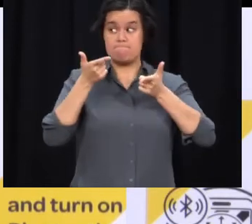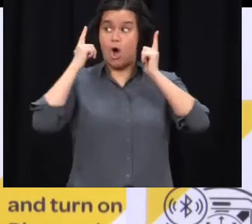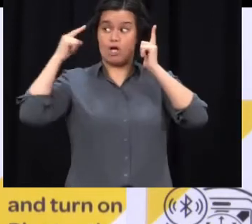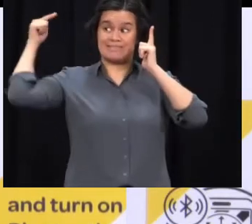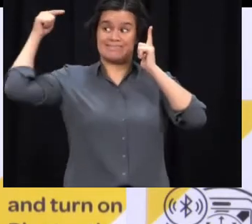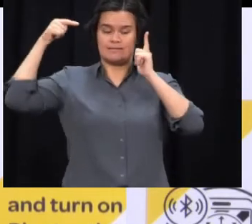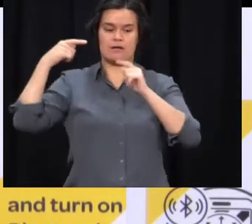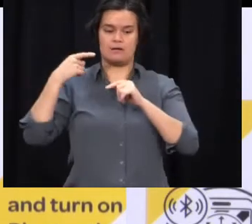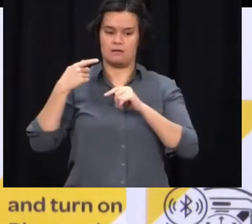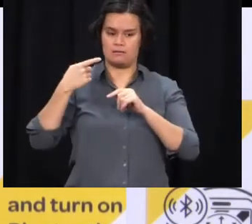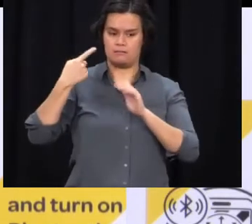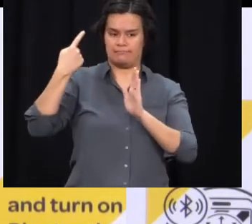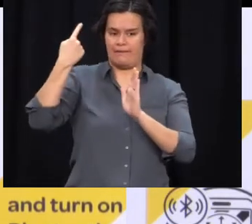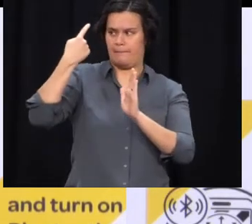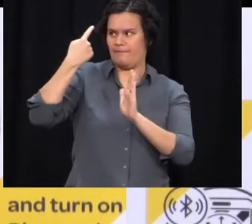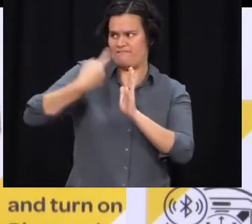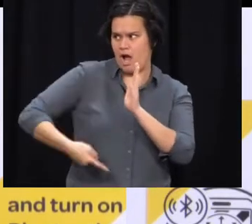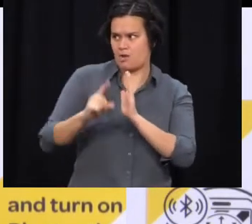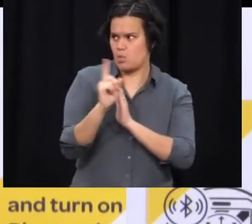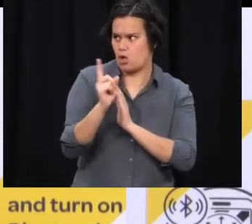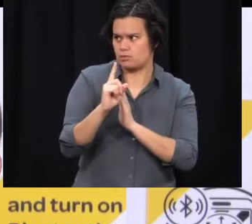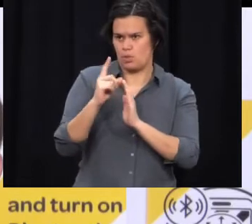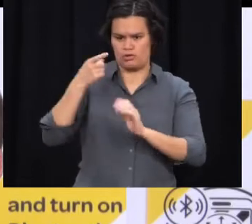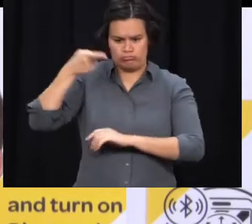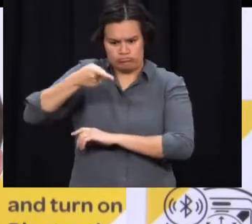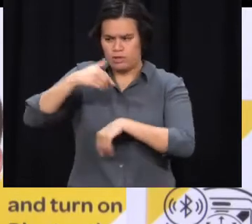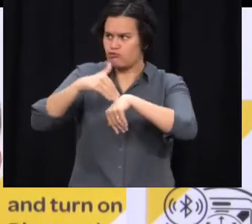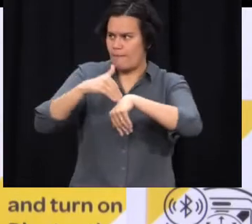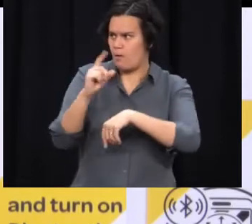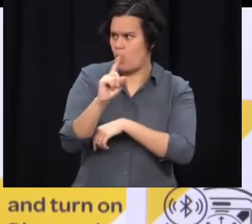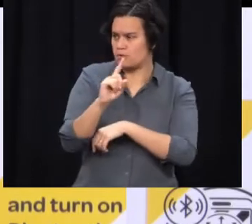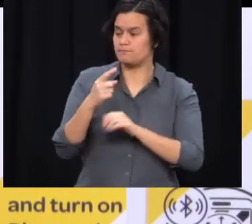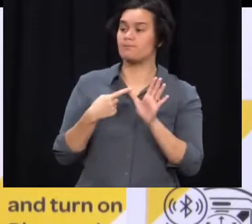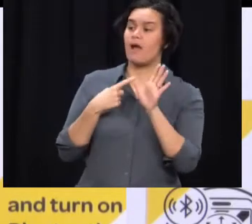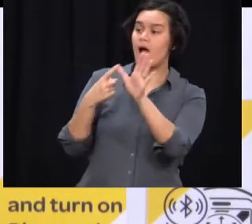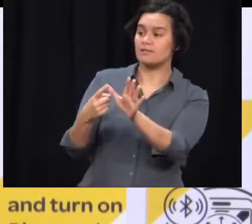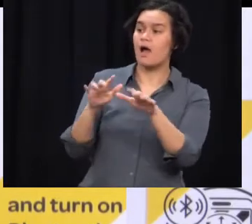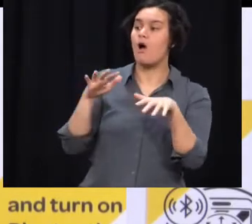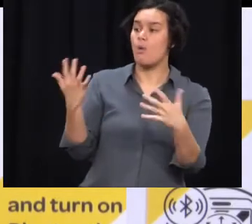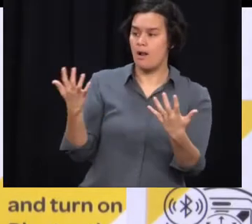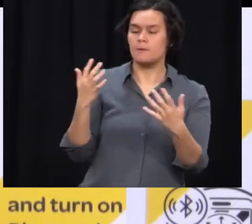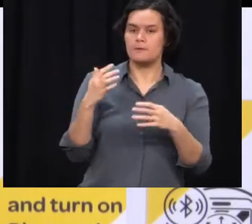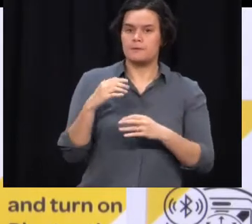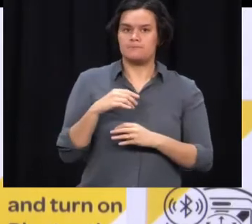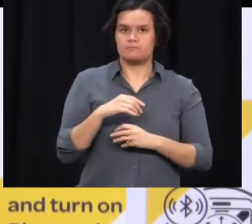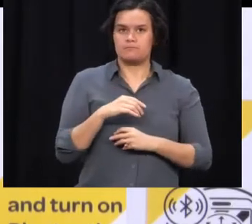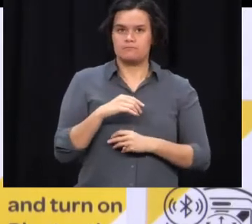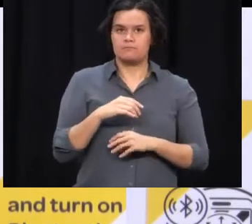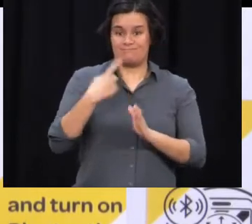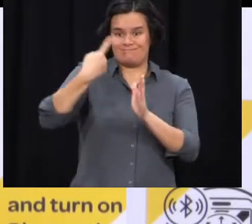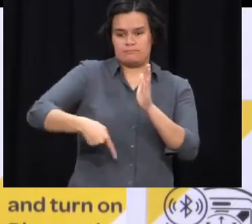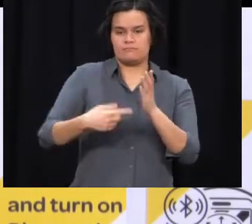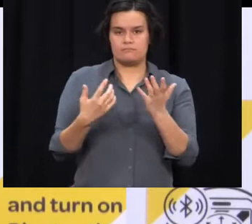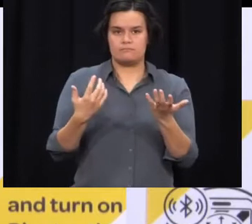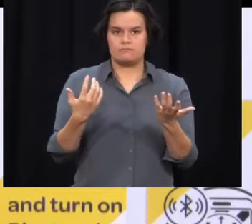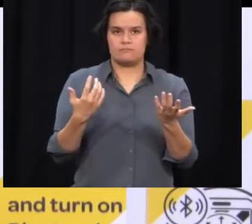circumstances. I want to foreshadow at this point we are reviewing the penalties. Any change to that would require legislation through Parliament, which clearly